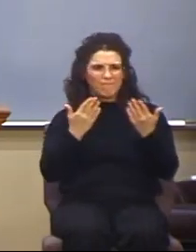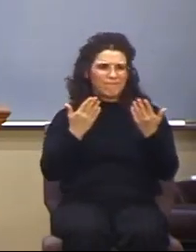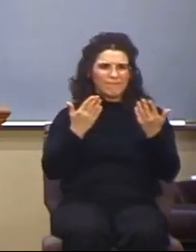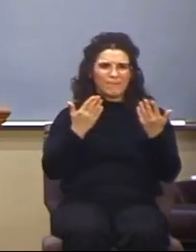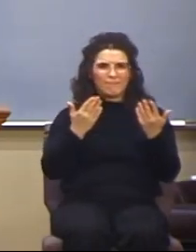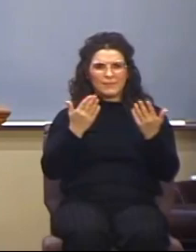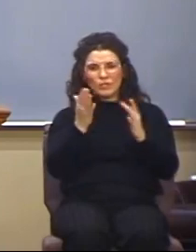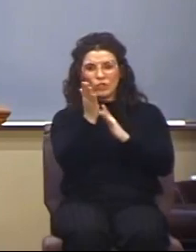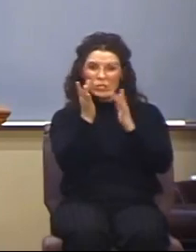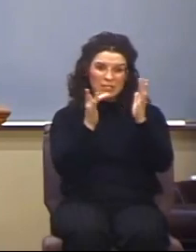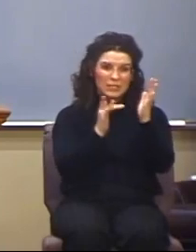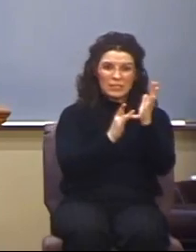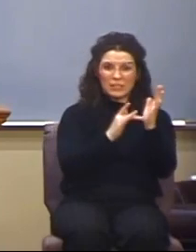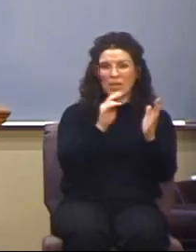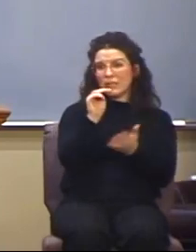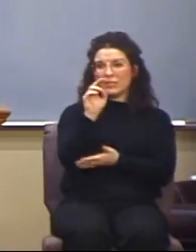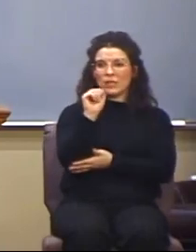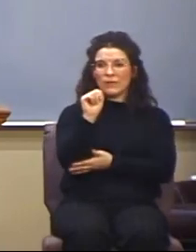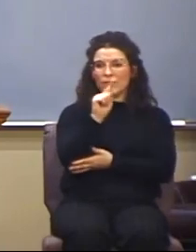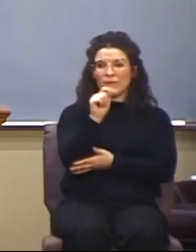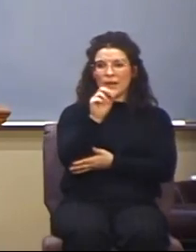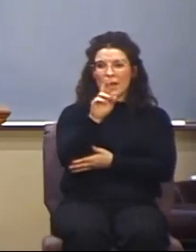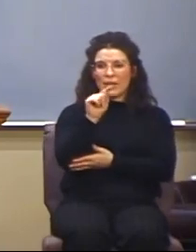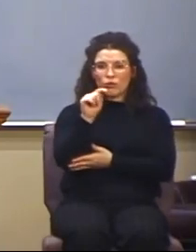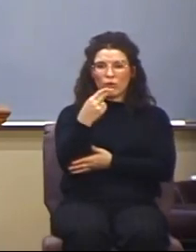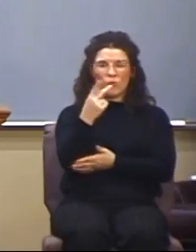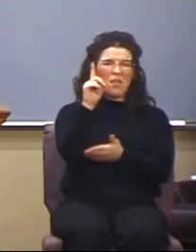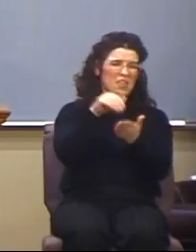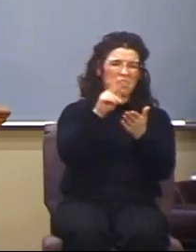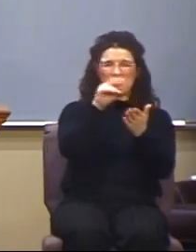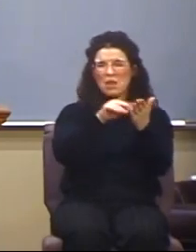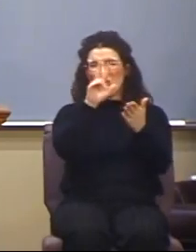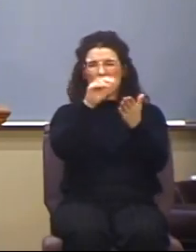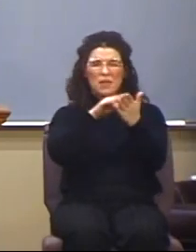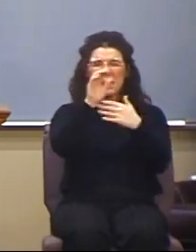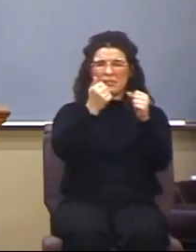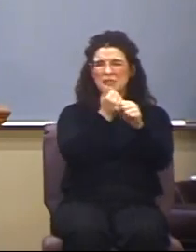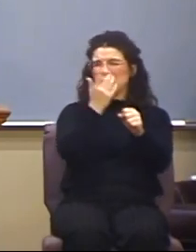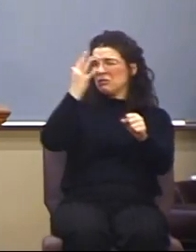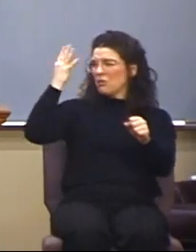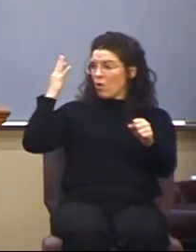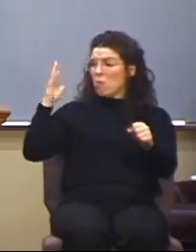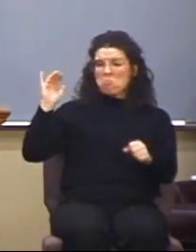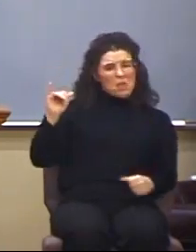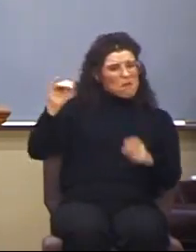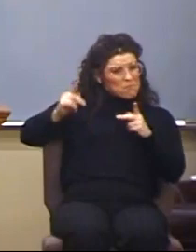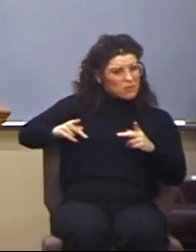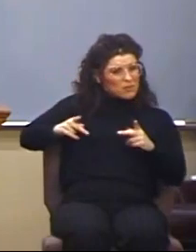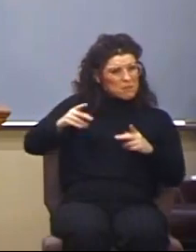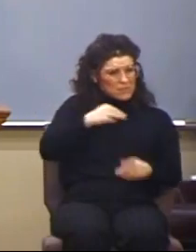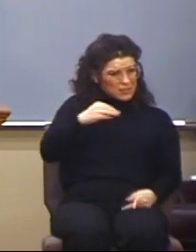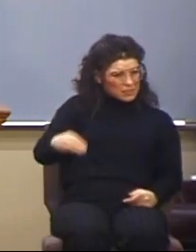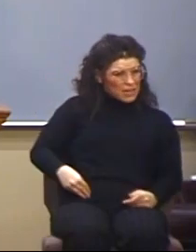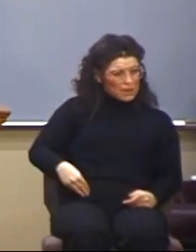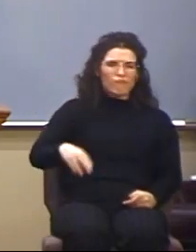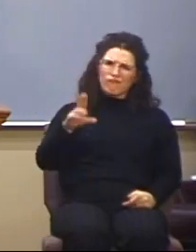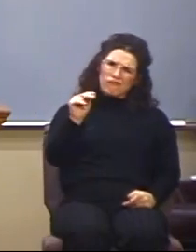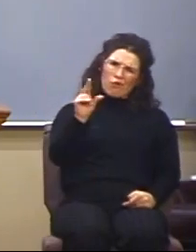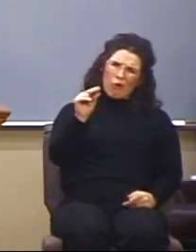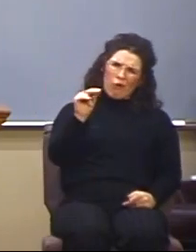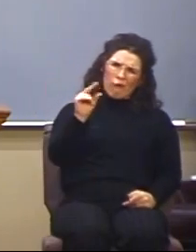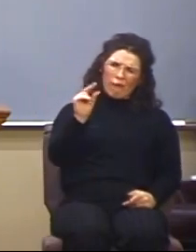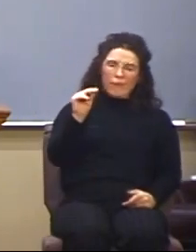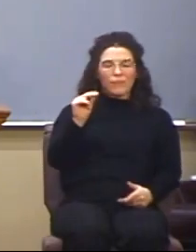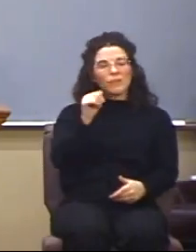thousands of years previous, that was not Messiah. Now, notice what John says. And this is the spirit